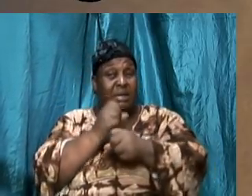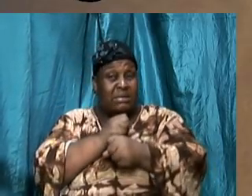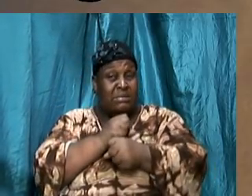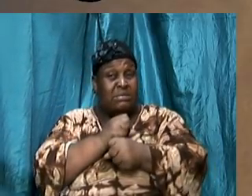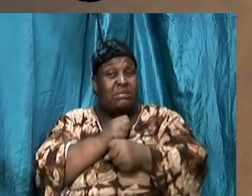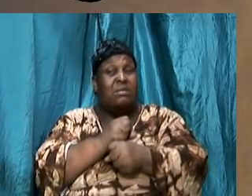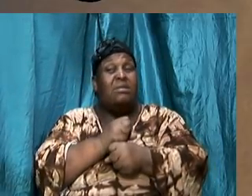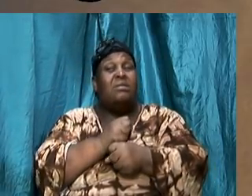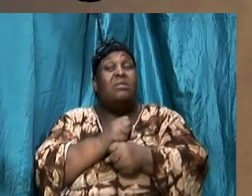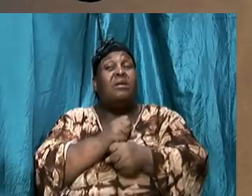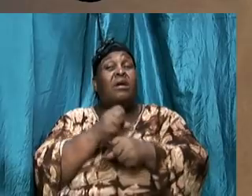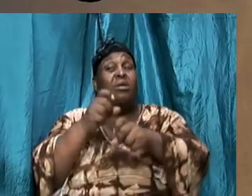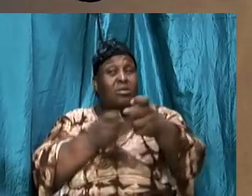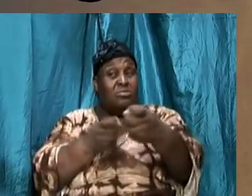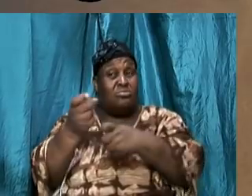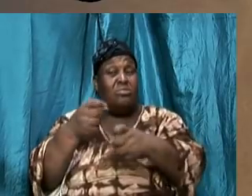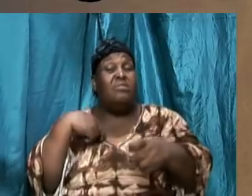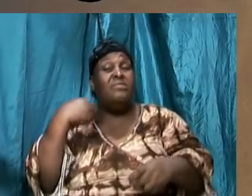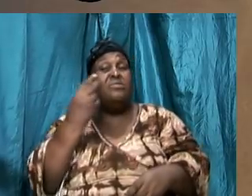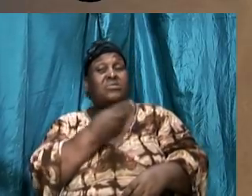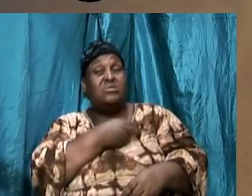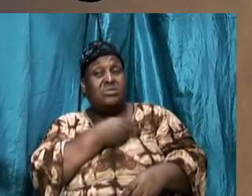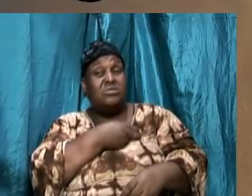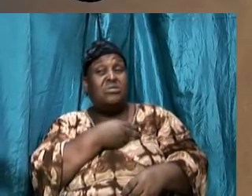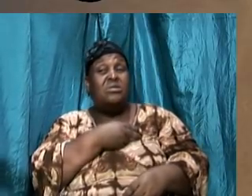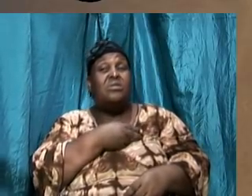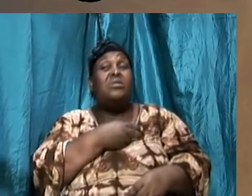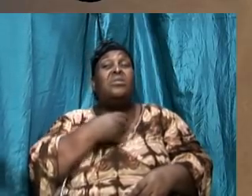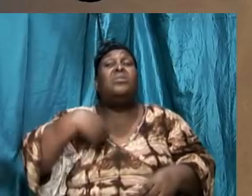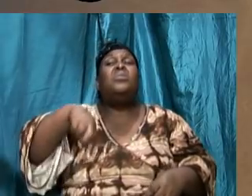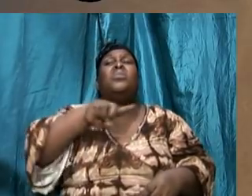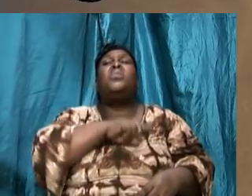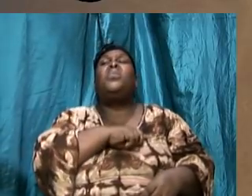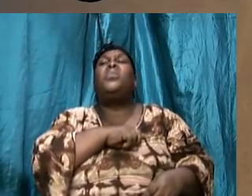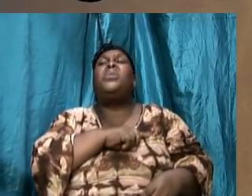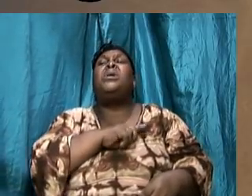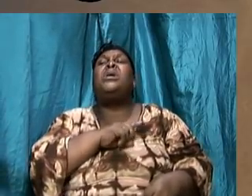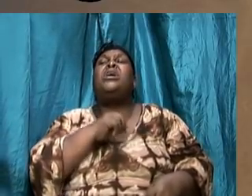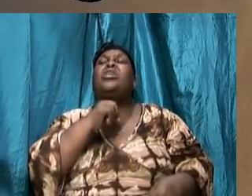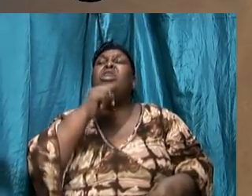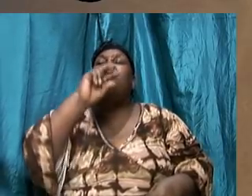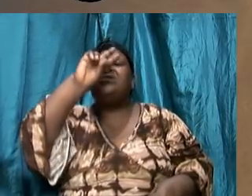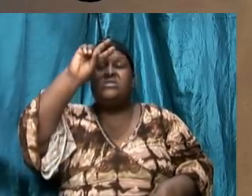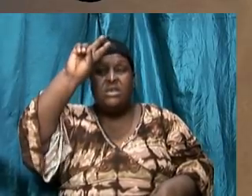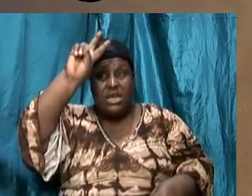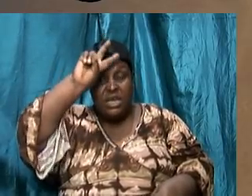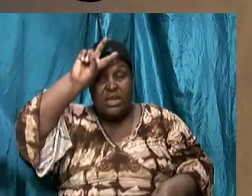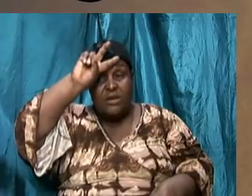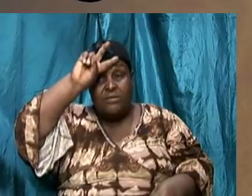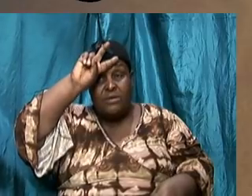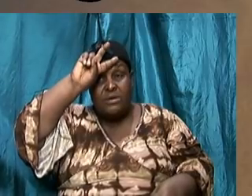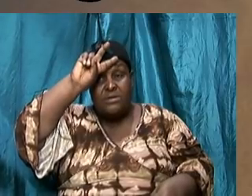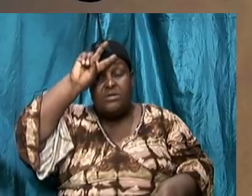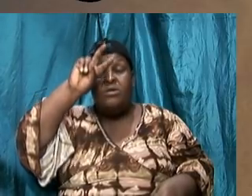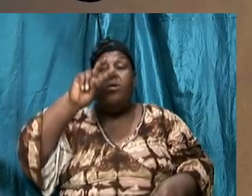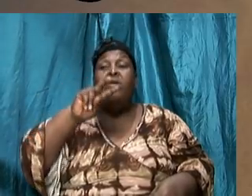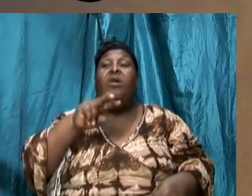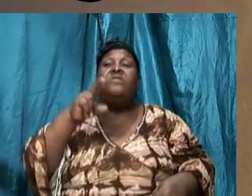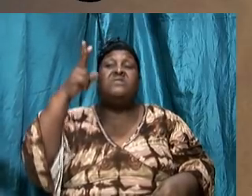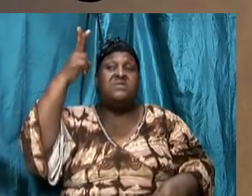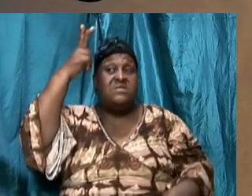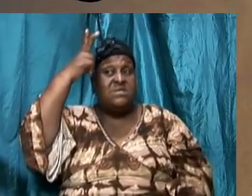us, for we are not ignorant of his devices.